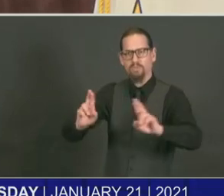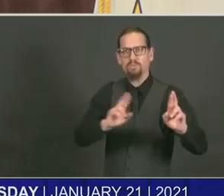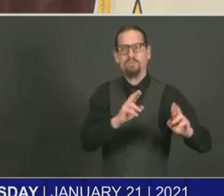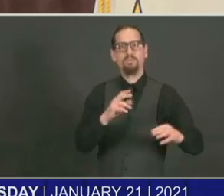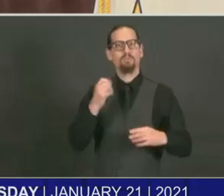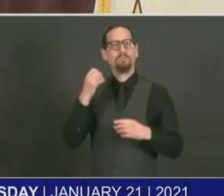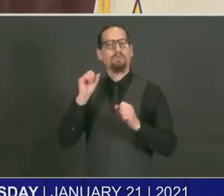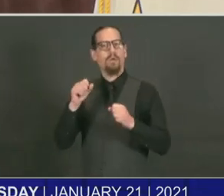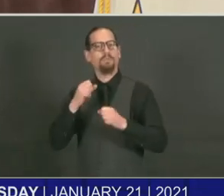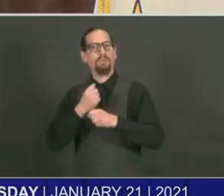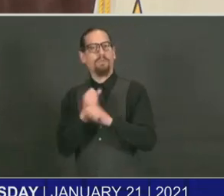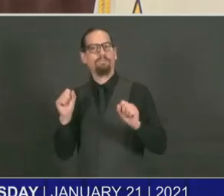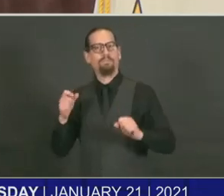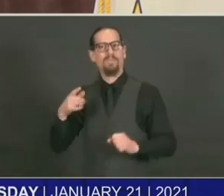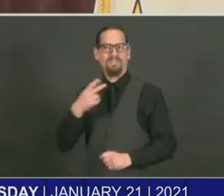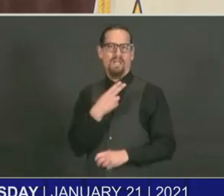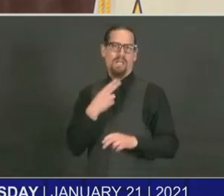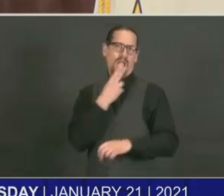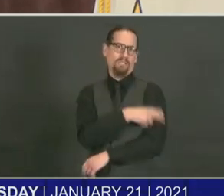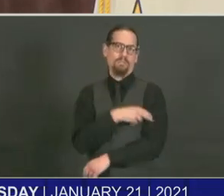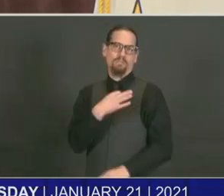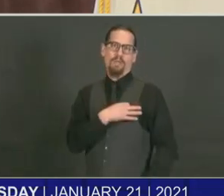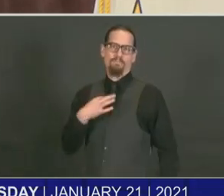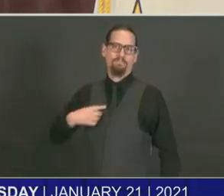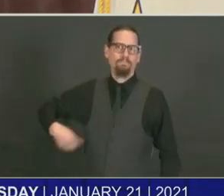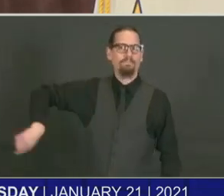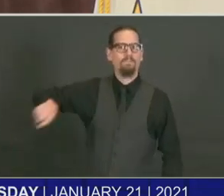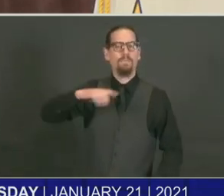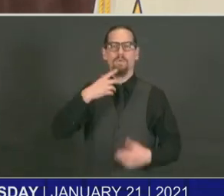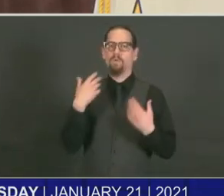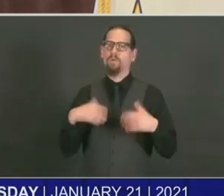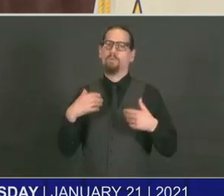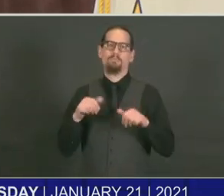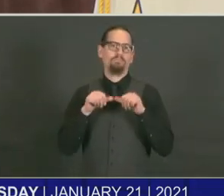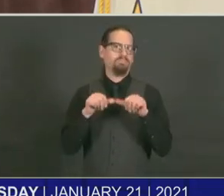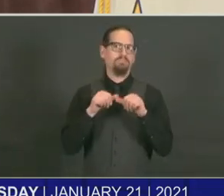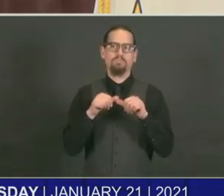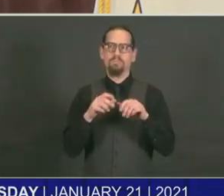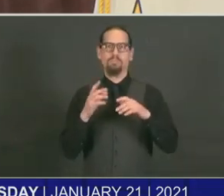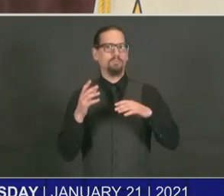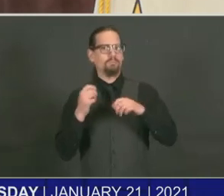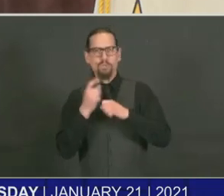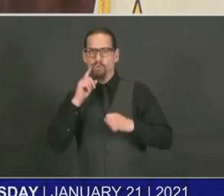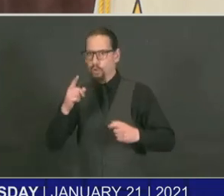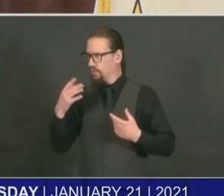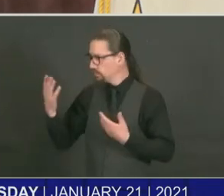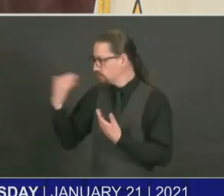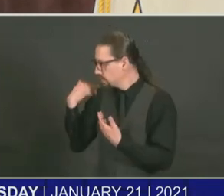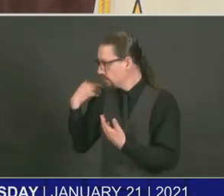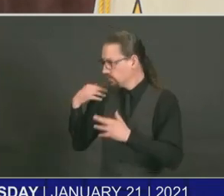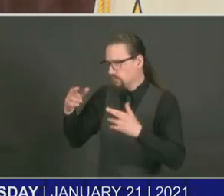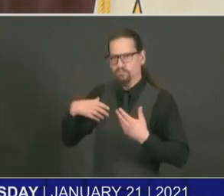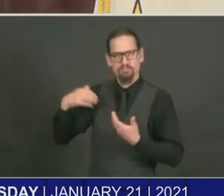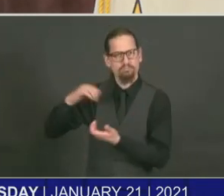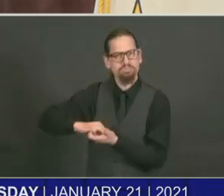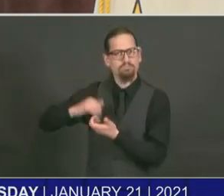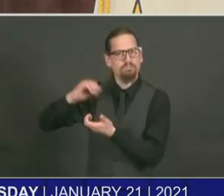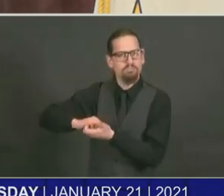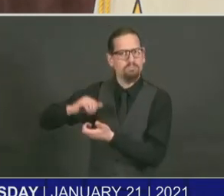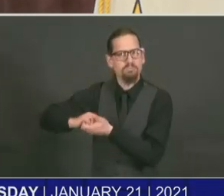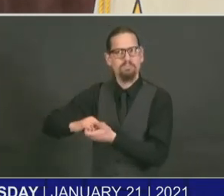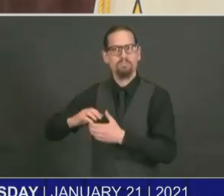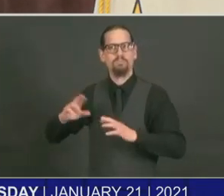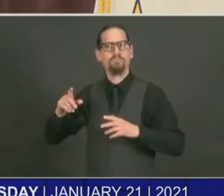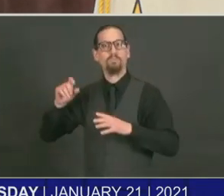of that. And the hospitals continue to tell us we are eager to do more and to vaccinate outside of their system knowing that it is a